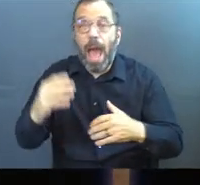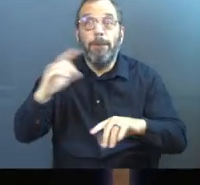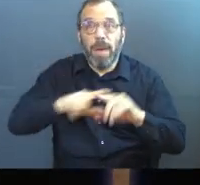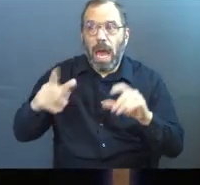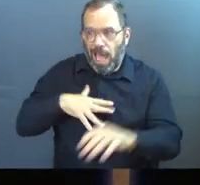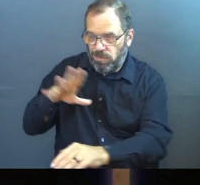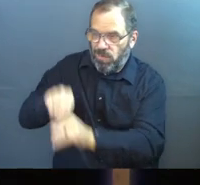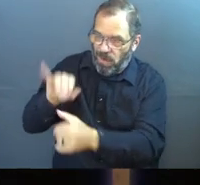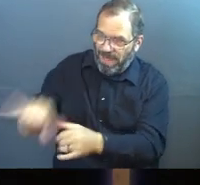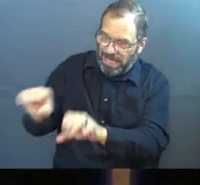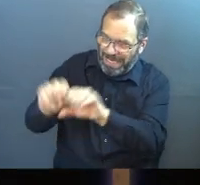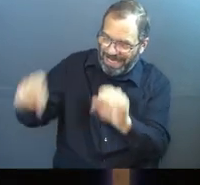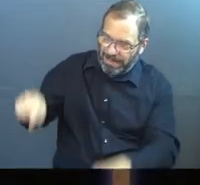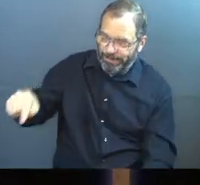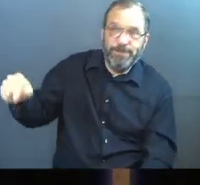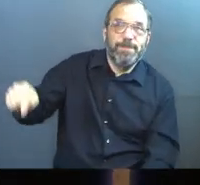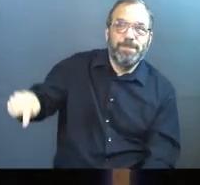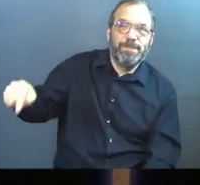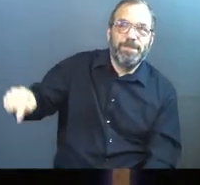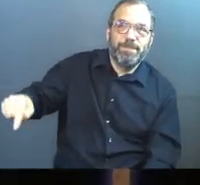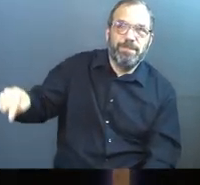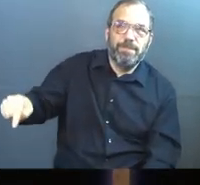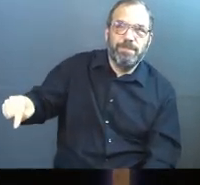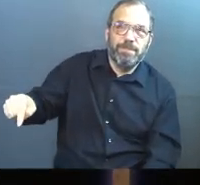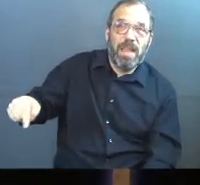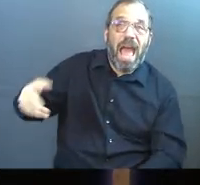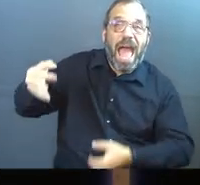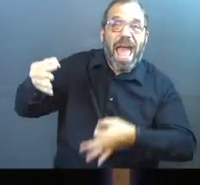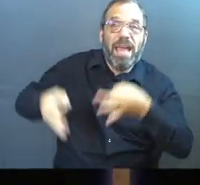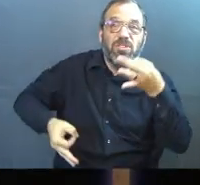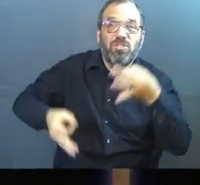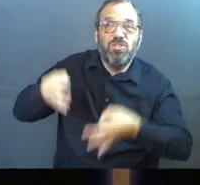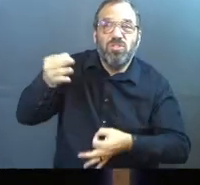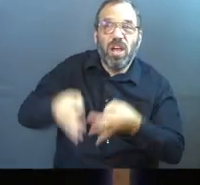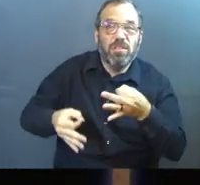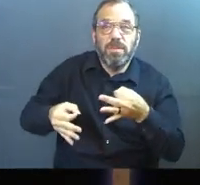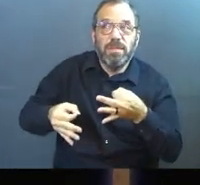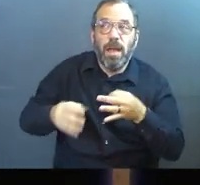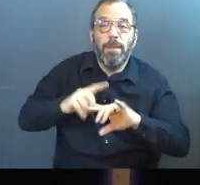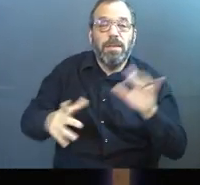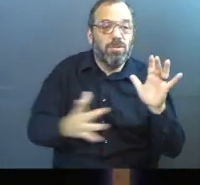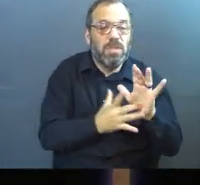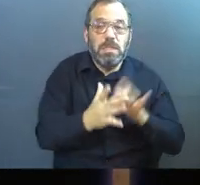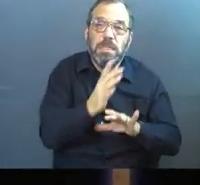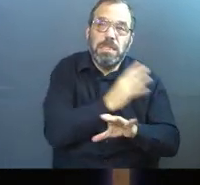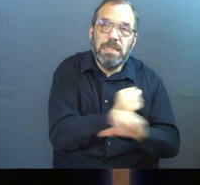it, but I was part of that system. And judgment was coming for me and Jesus saved me.